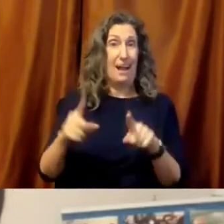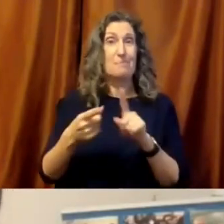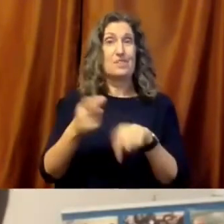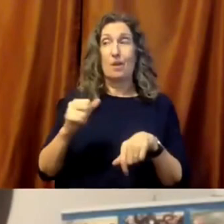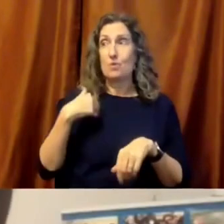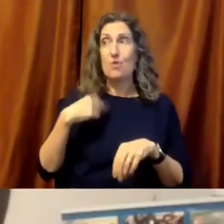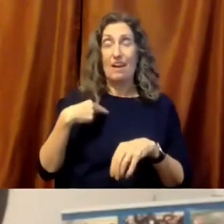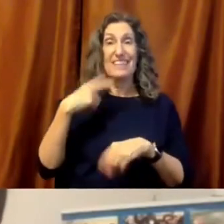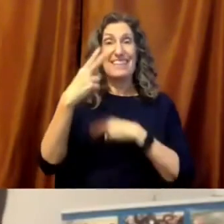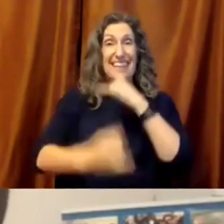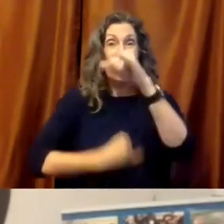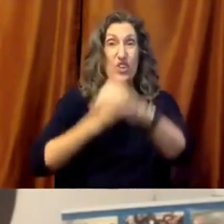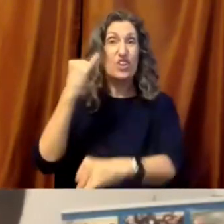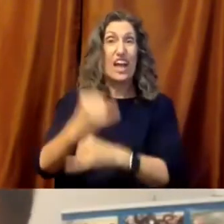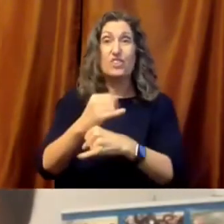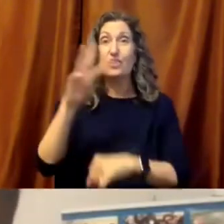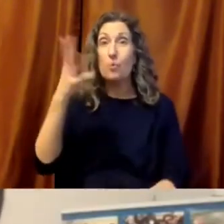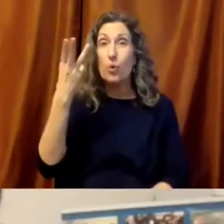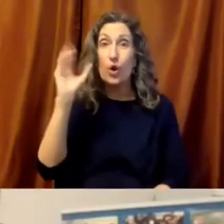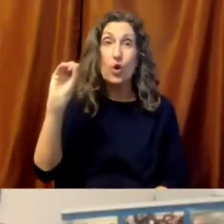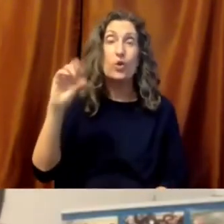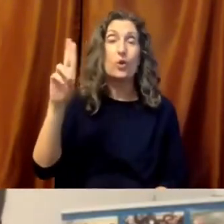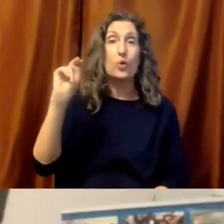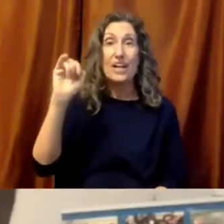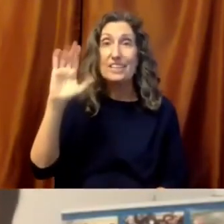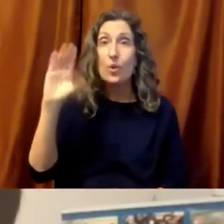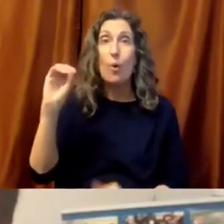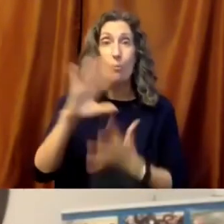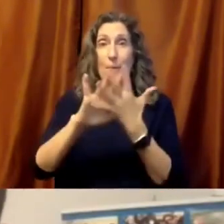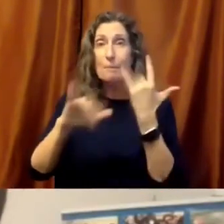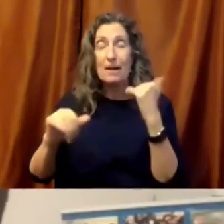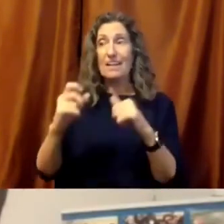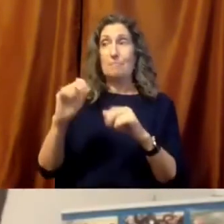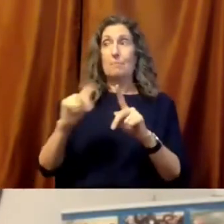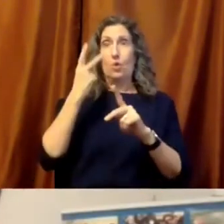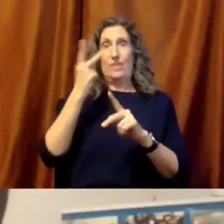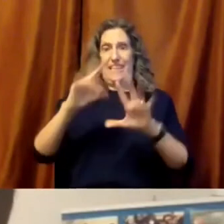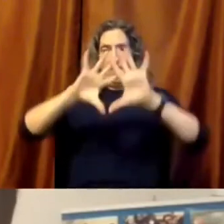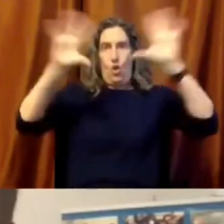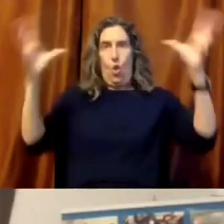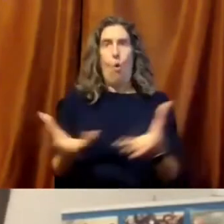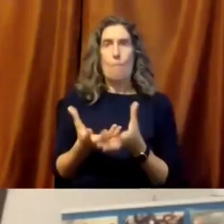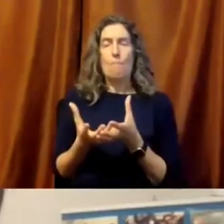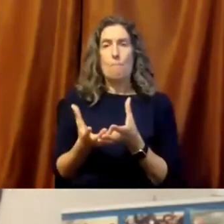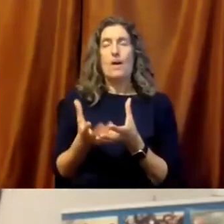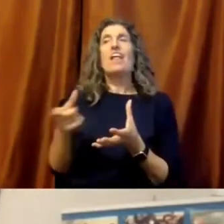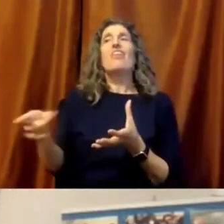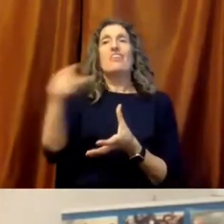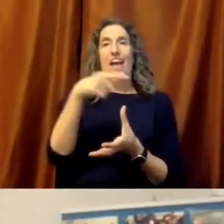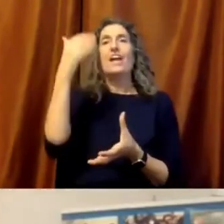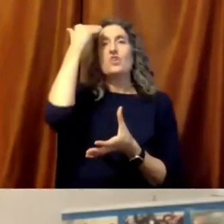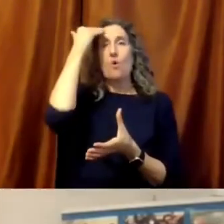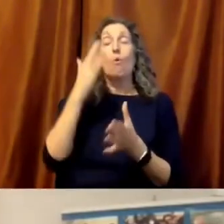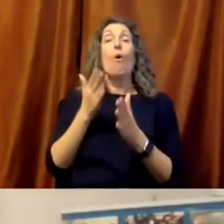created a UNESCO, a World Health Organization, a Food and Agriculture Organization, etc. is that